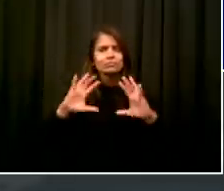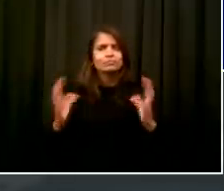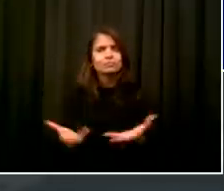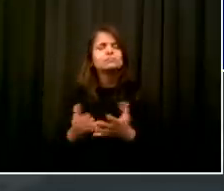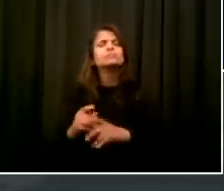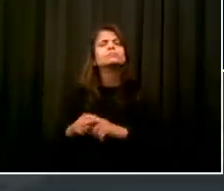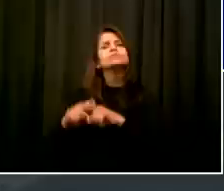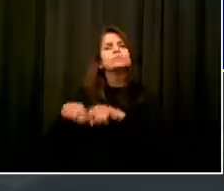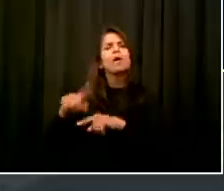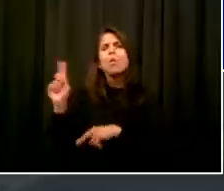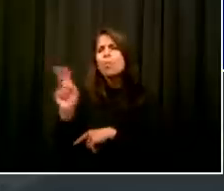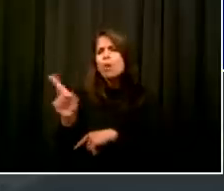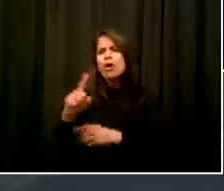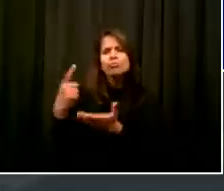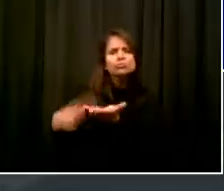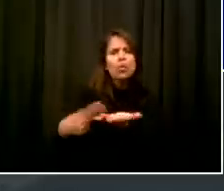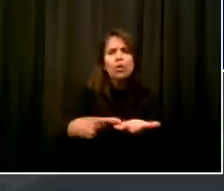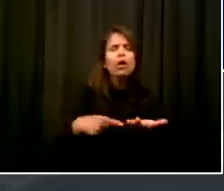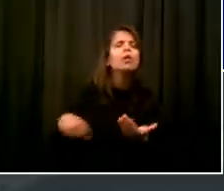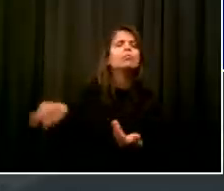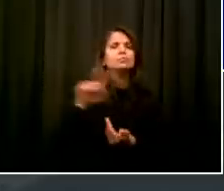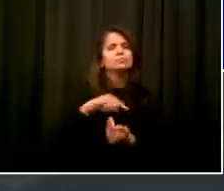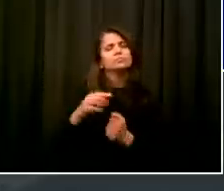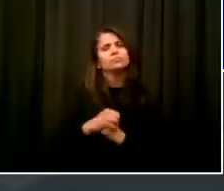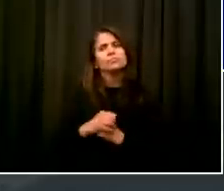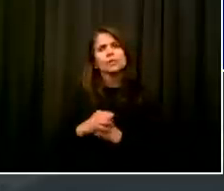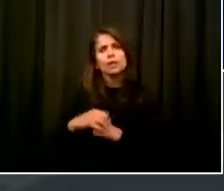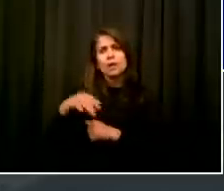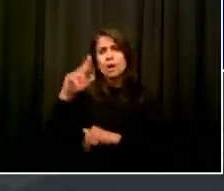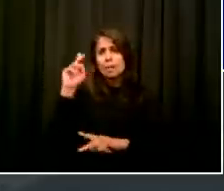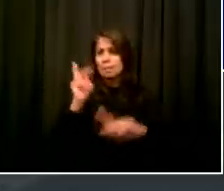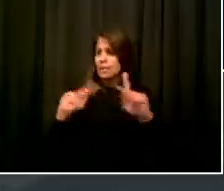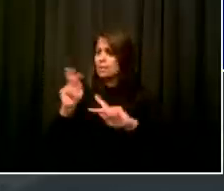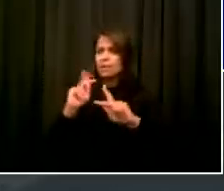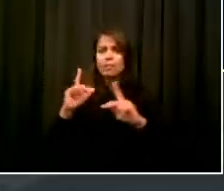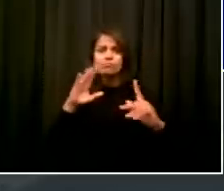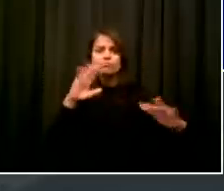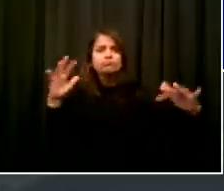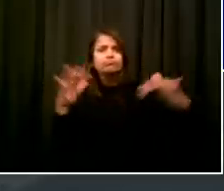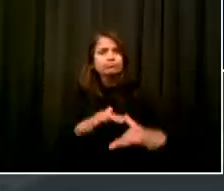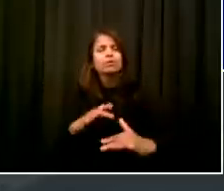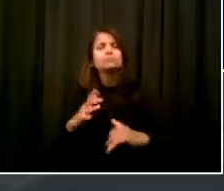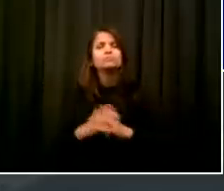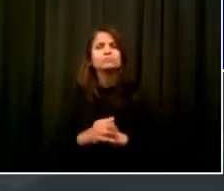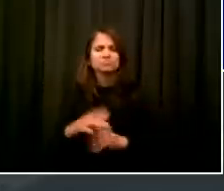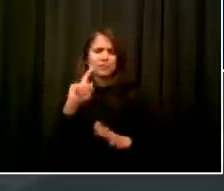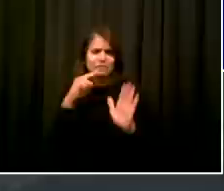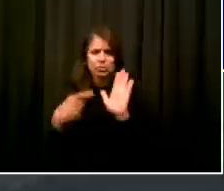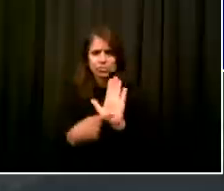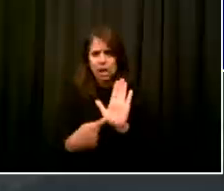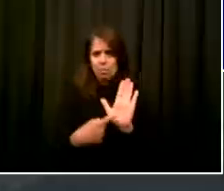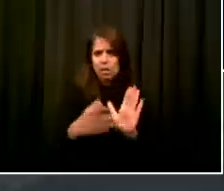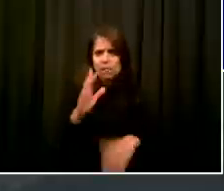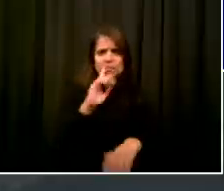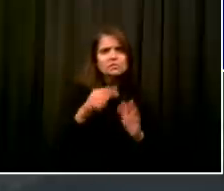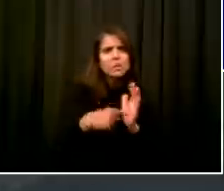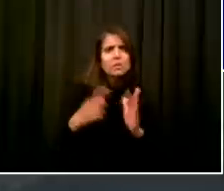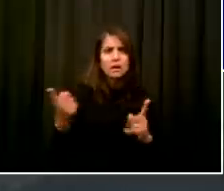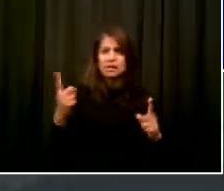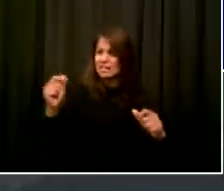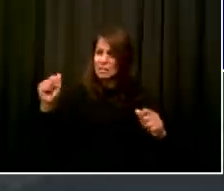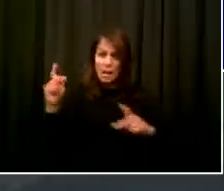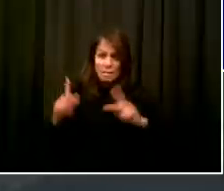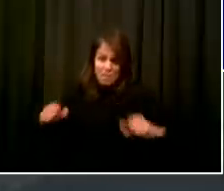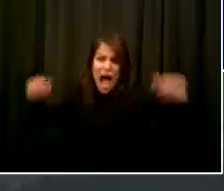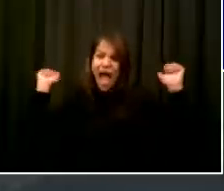congregate in New York City. There's still things we're not comfortable seeing, like large gatherings. We're not comfortable with sporting events starting up yet. The